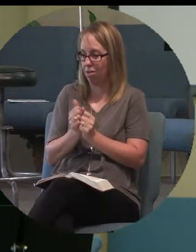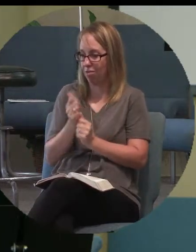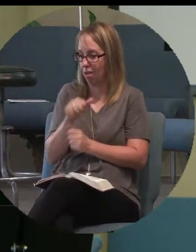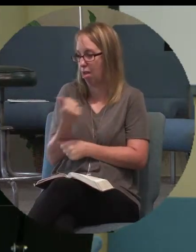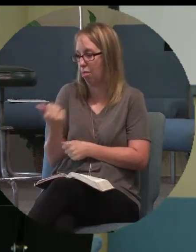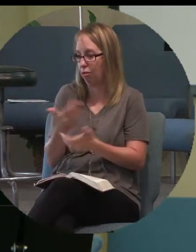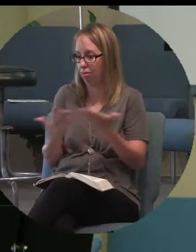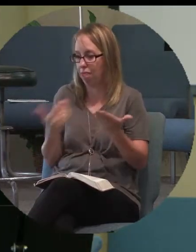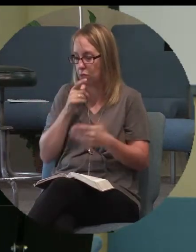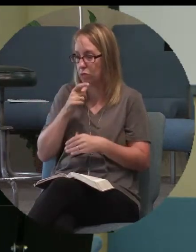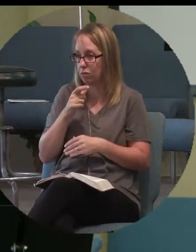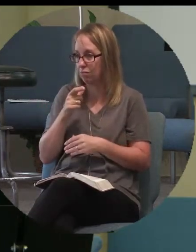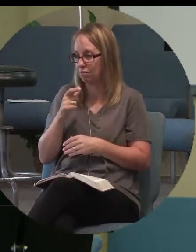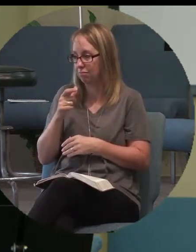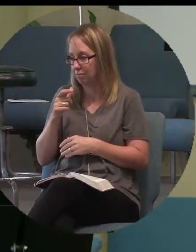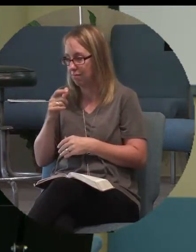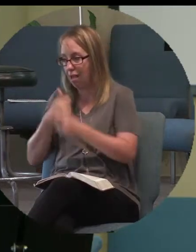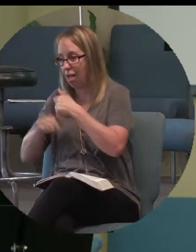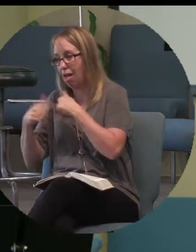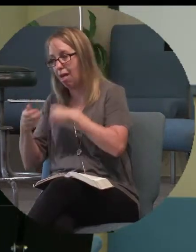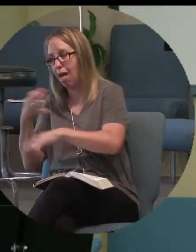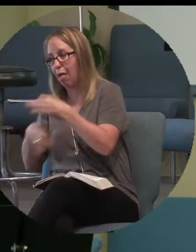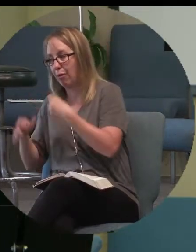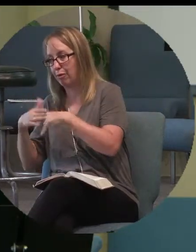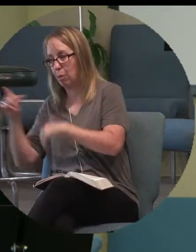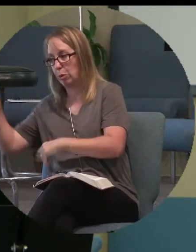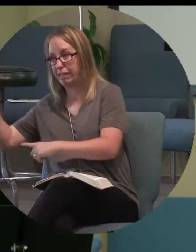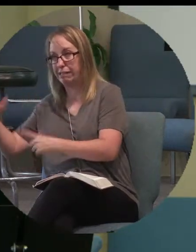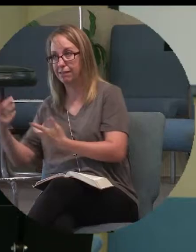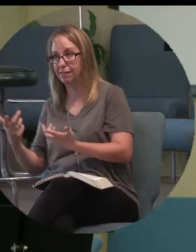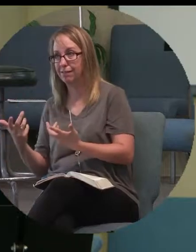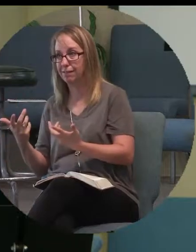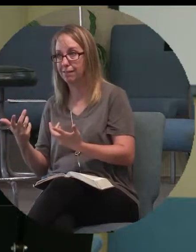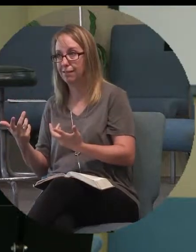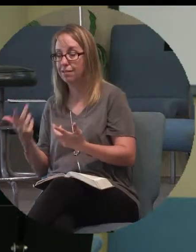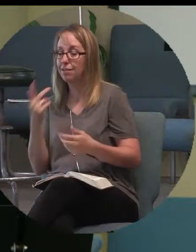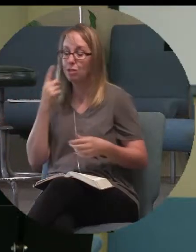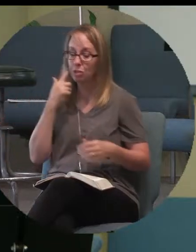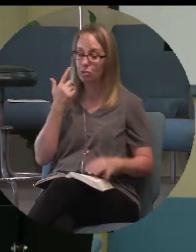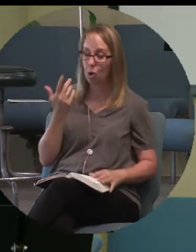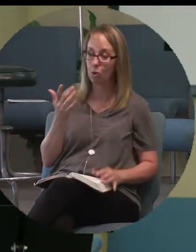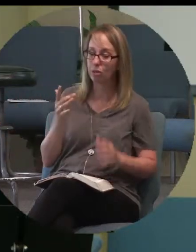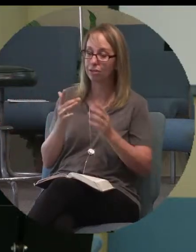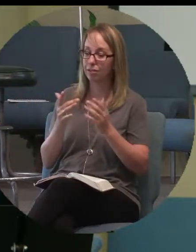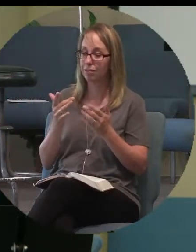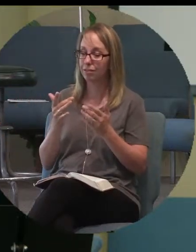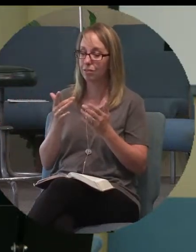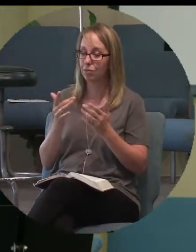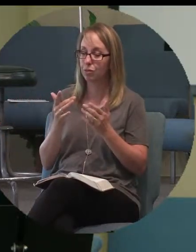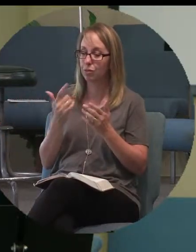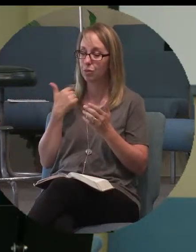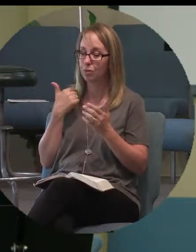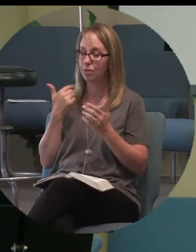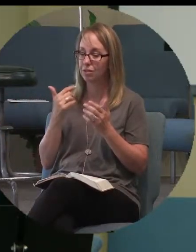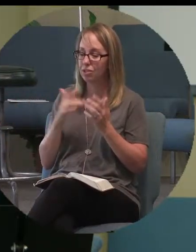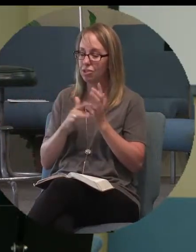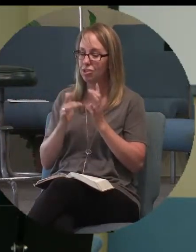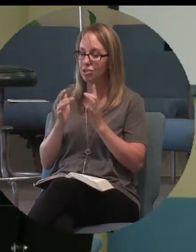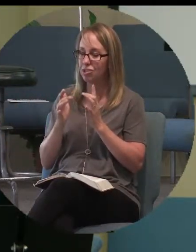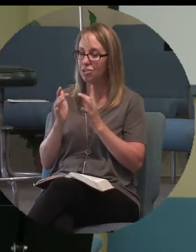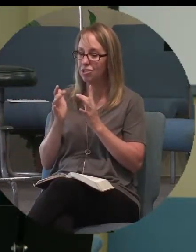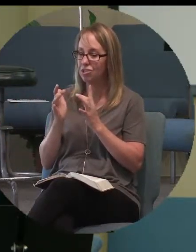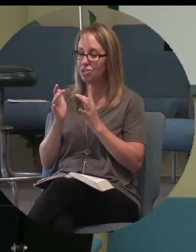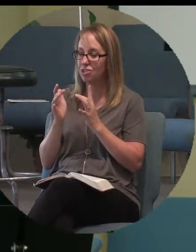need so desperately. And as Christians, we can never supplant what Jesus has provided for us, his Holy Spirit.